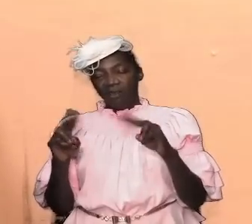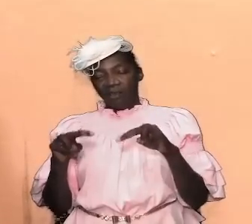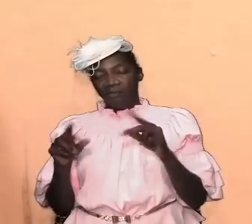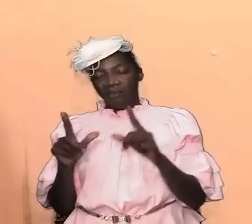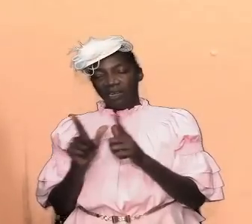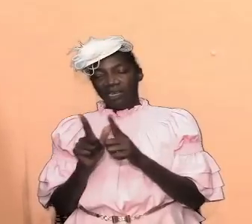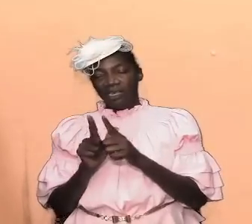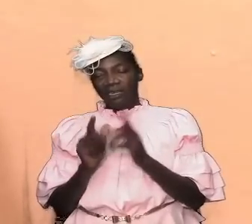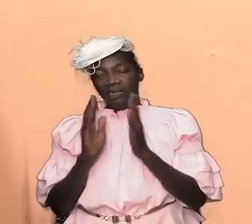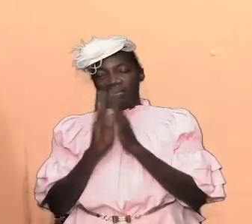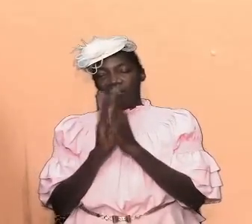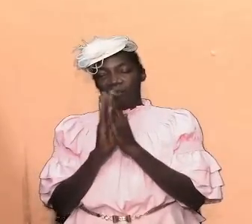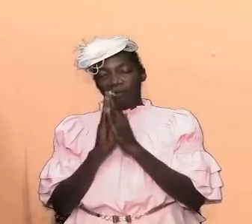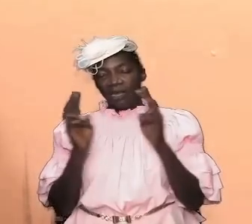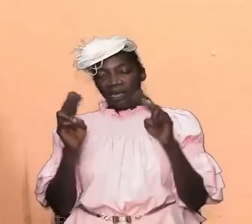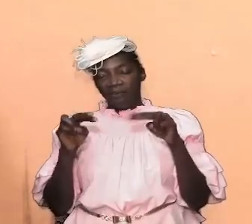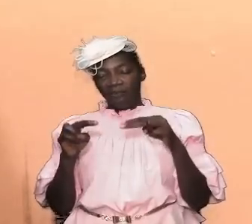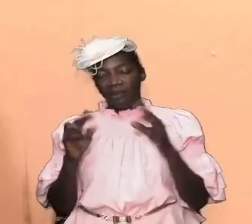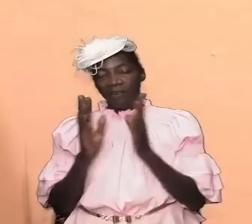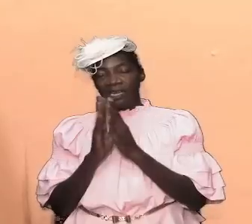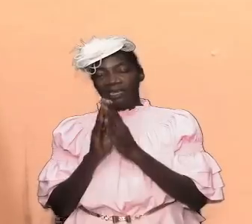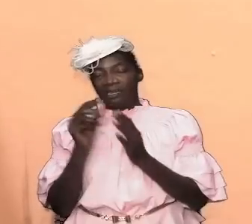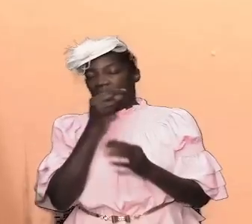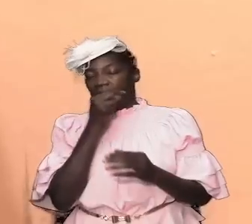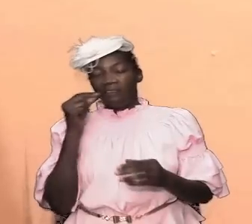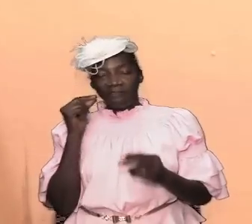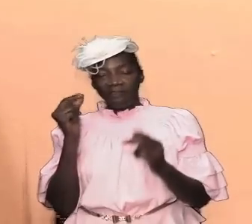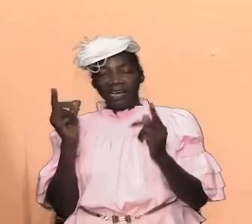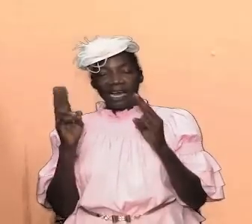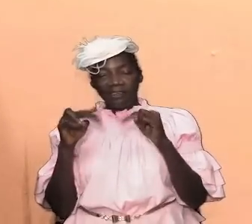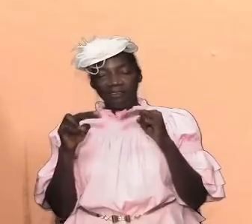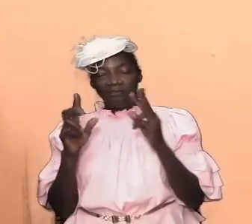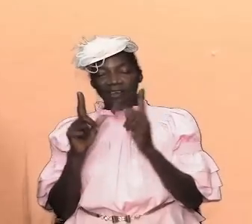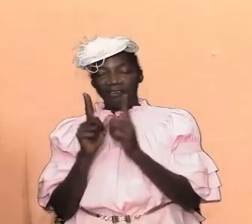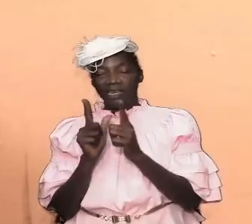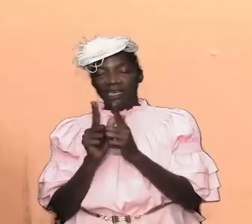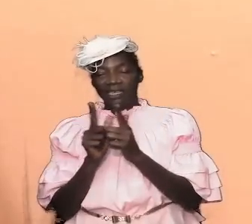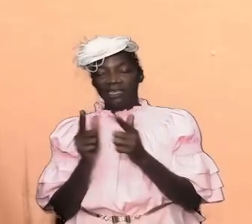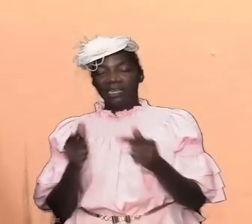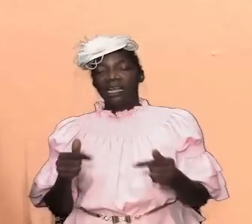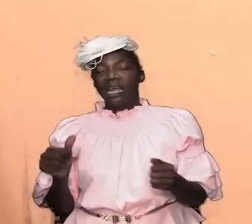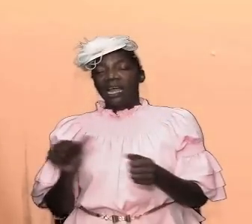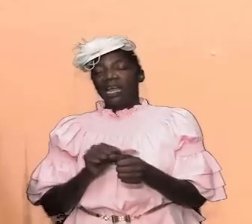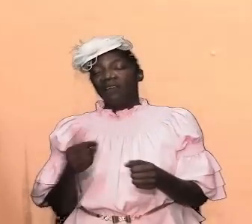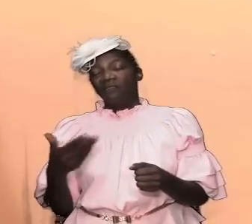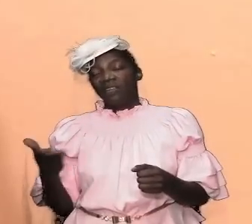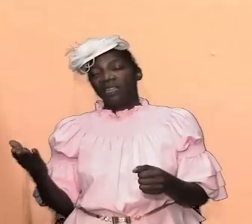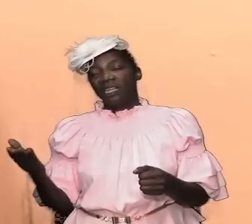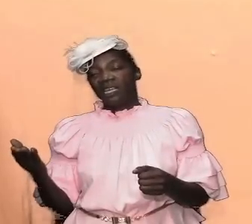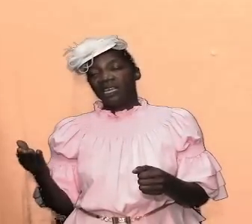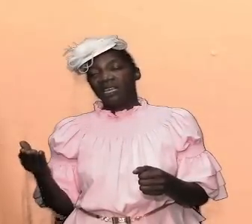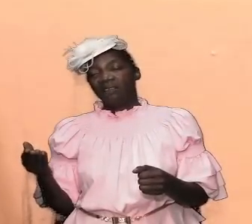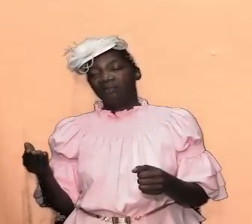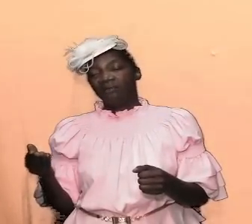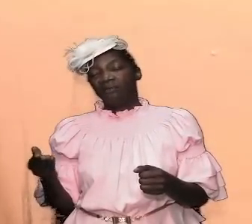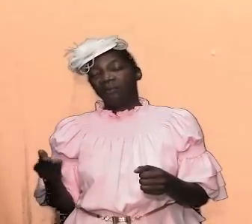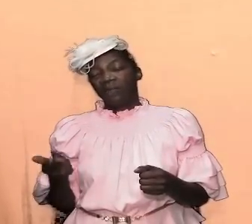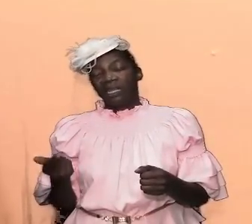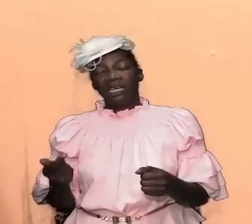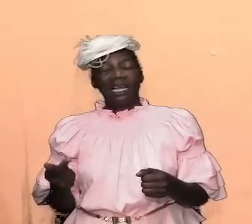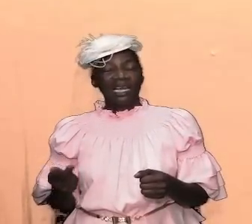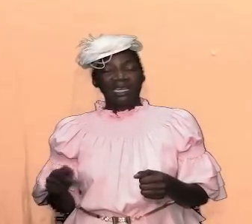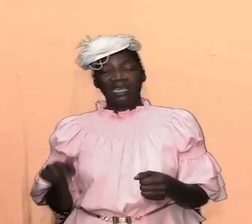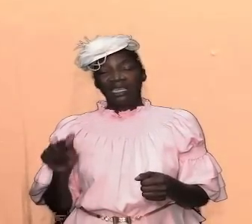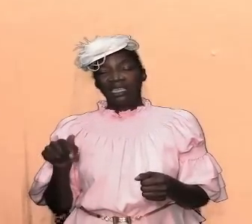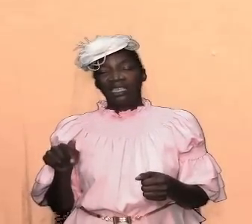pray very little they fast very little and they of everything here everything it is as if this is